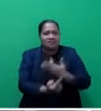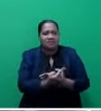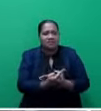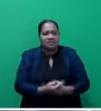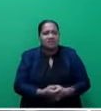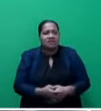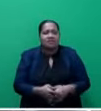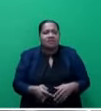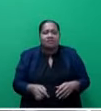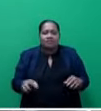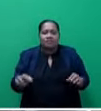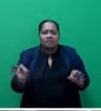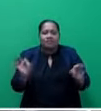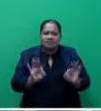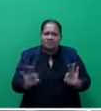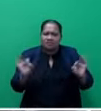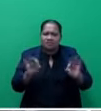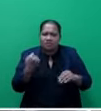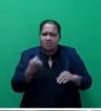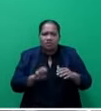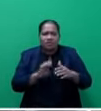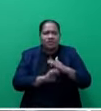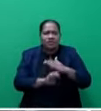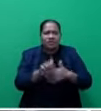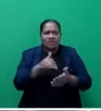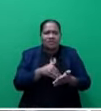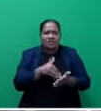no existing evacuation centre in our community.